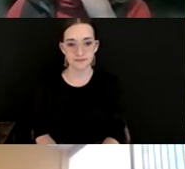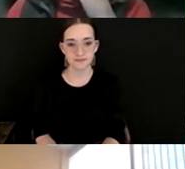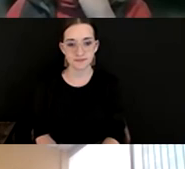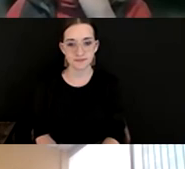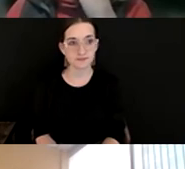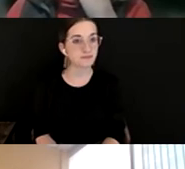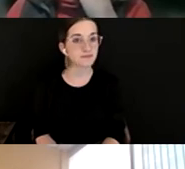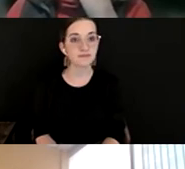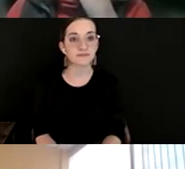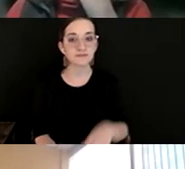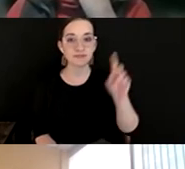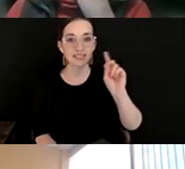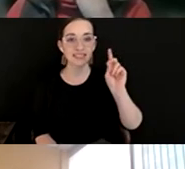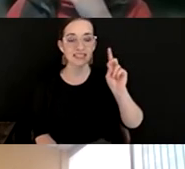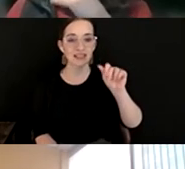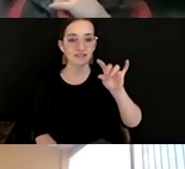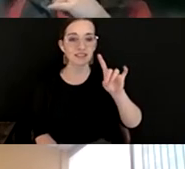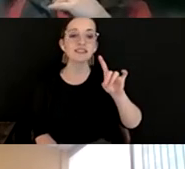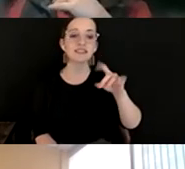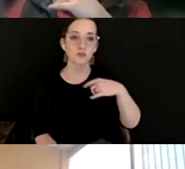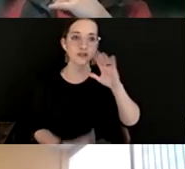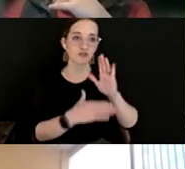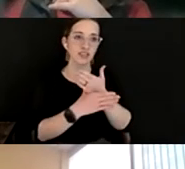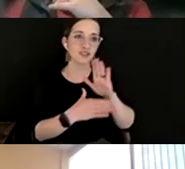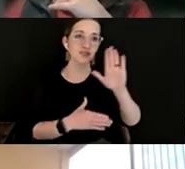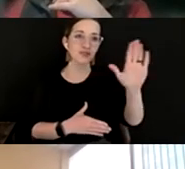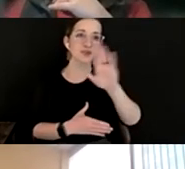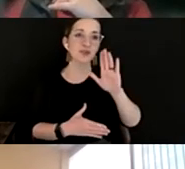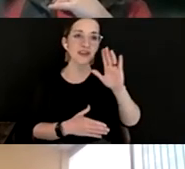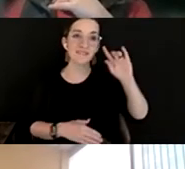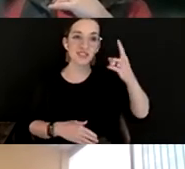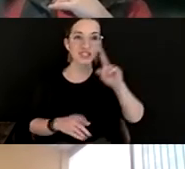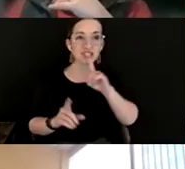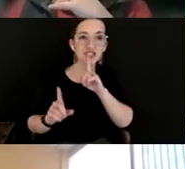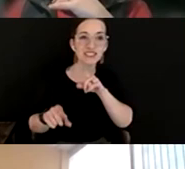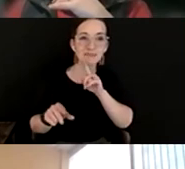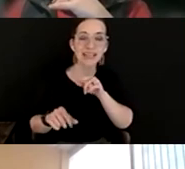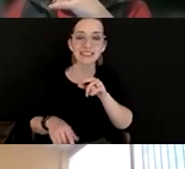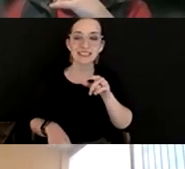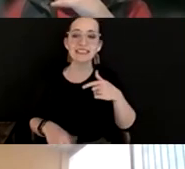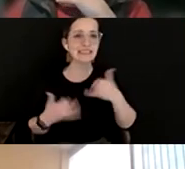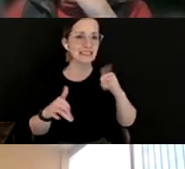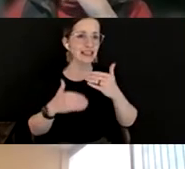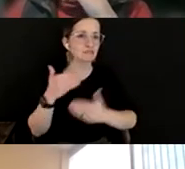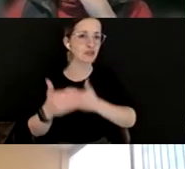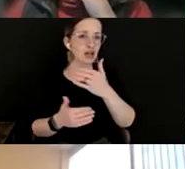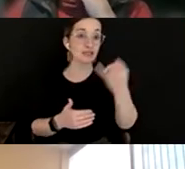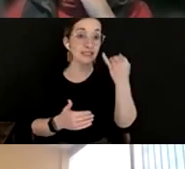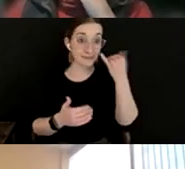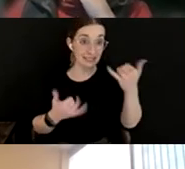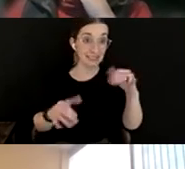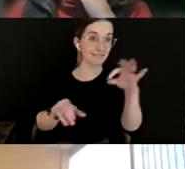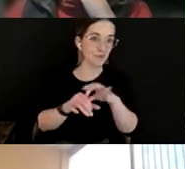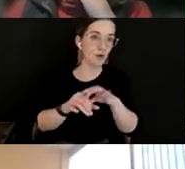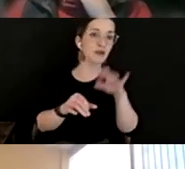I'm going to now share out what we're getting as these first responses. It's still in progress. So if you are still voting, your votes will be